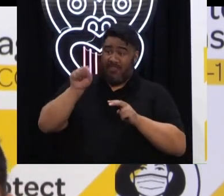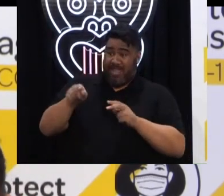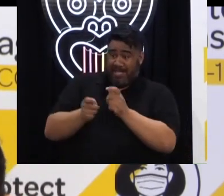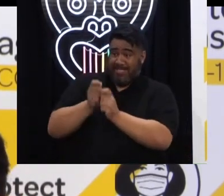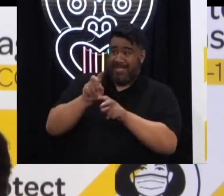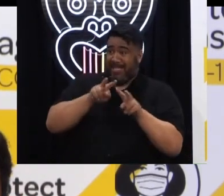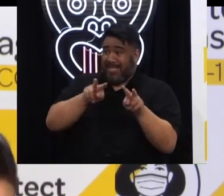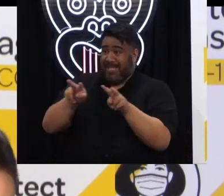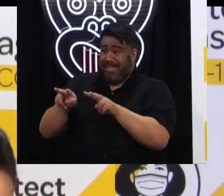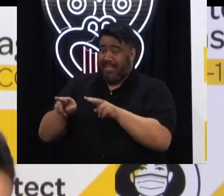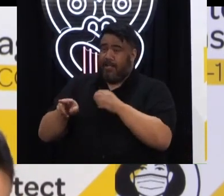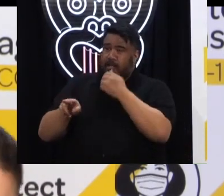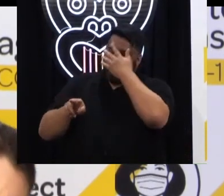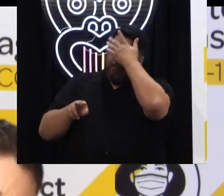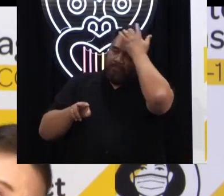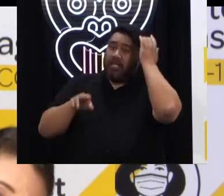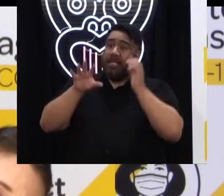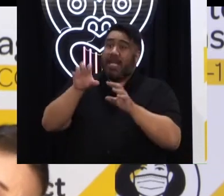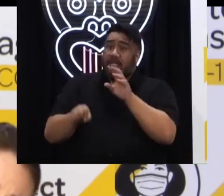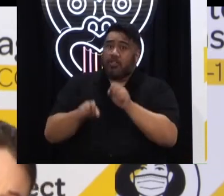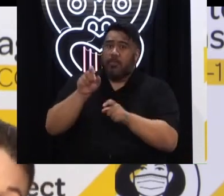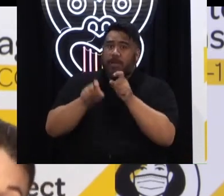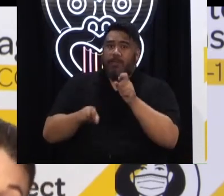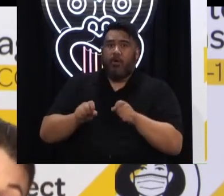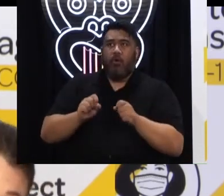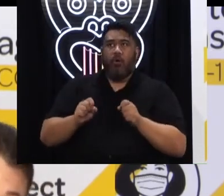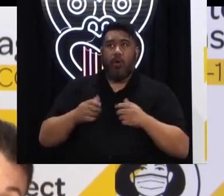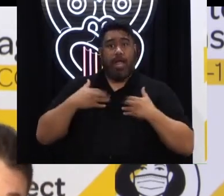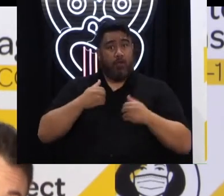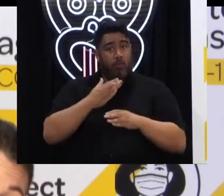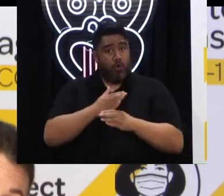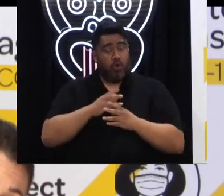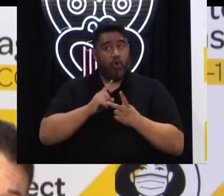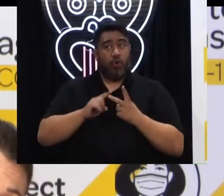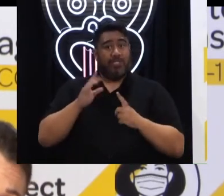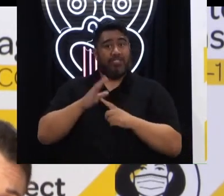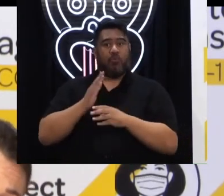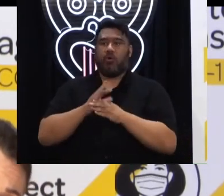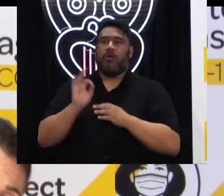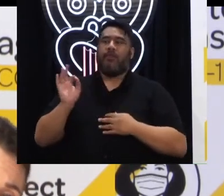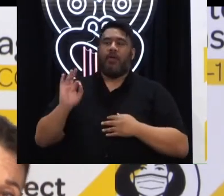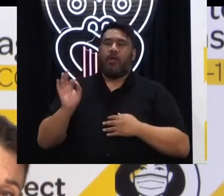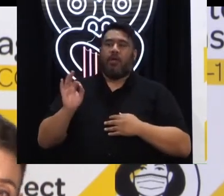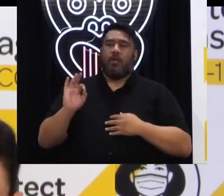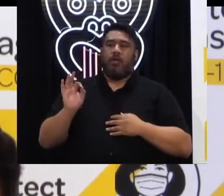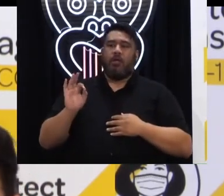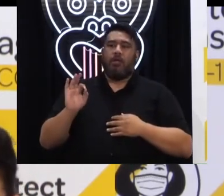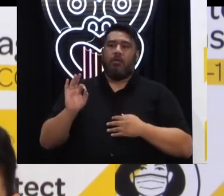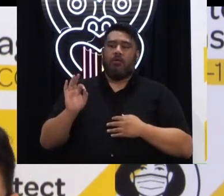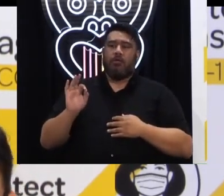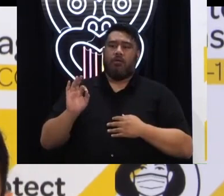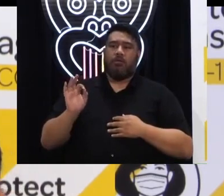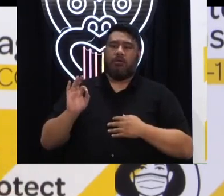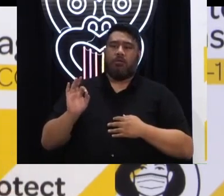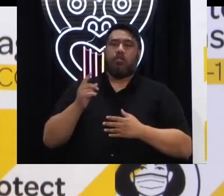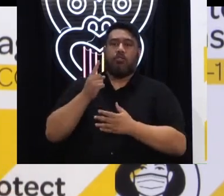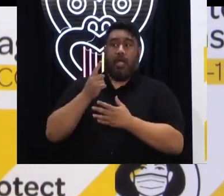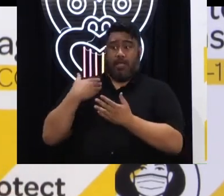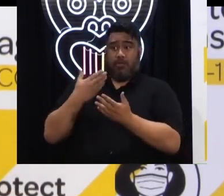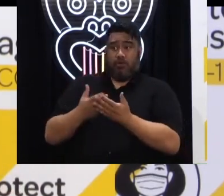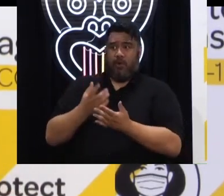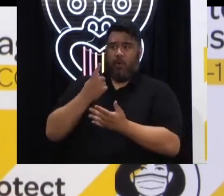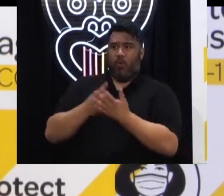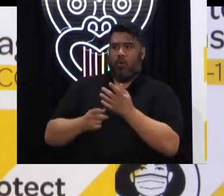any healthcare workers and no essential workers because we have been going into essential workplaces for surveillance testing, and it's picked up nothing there